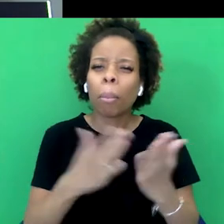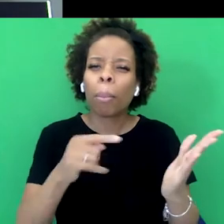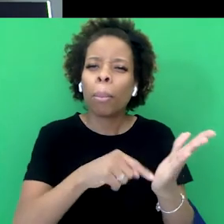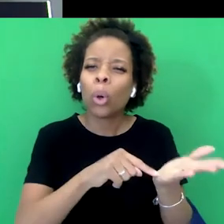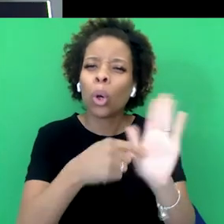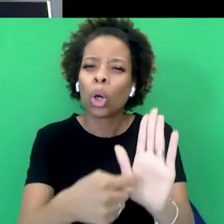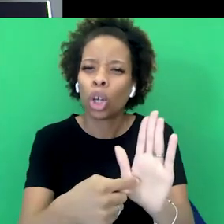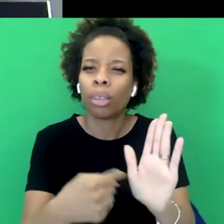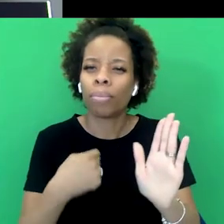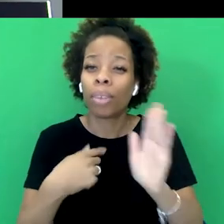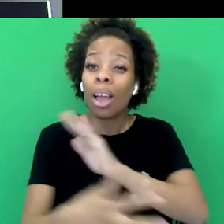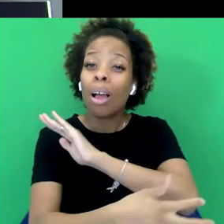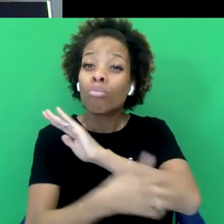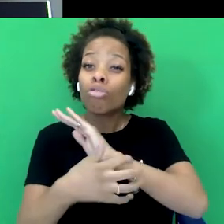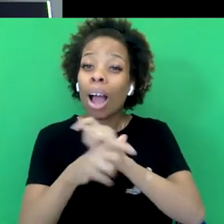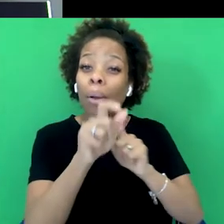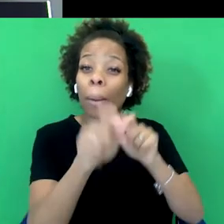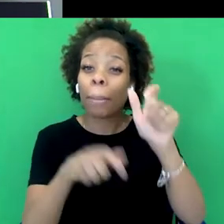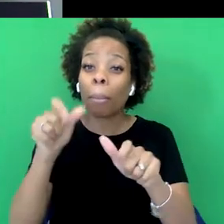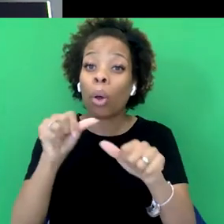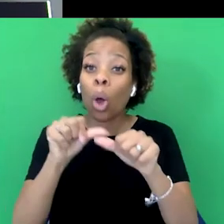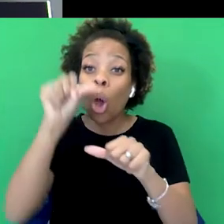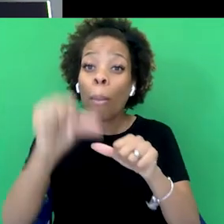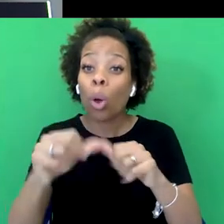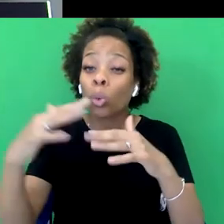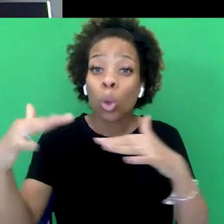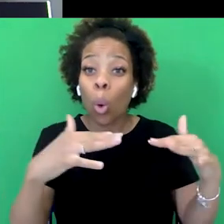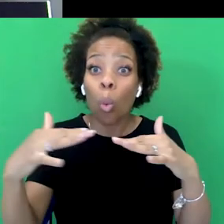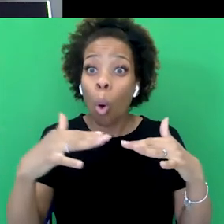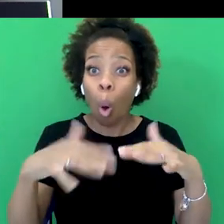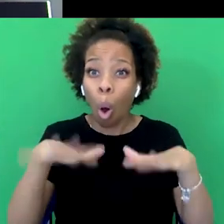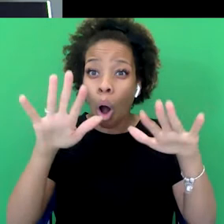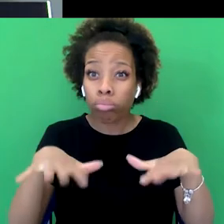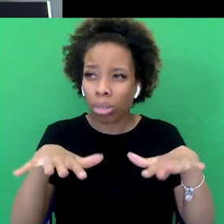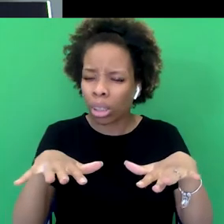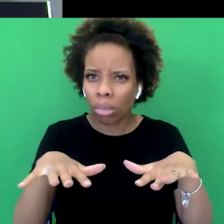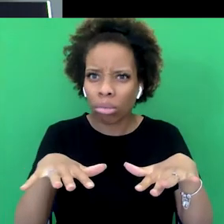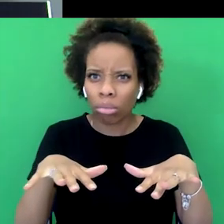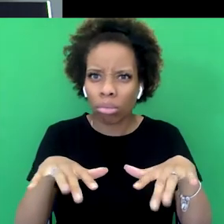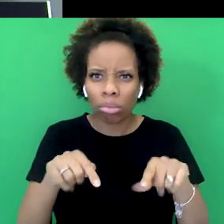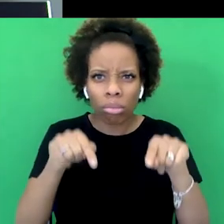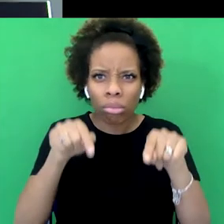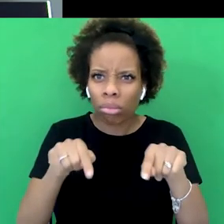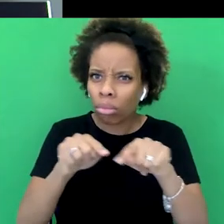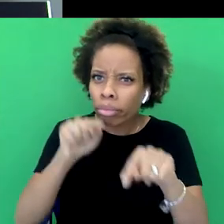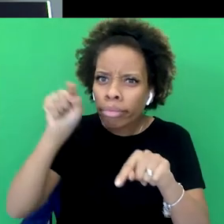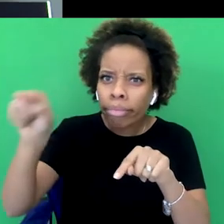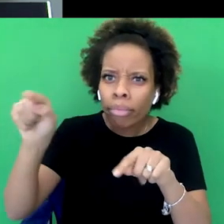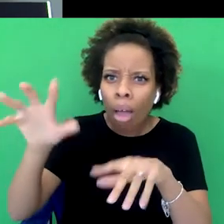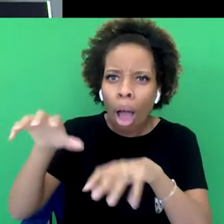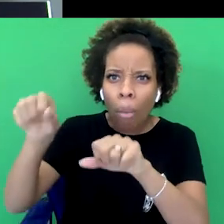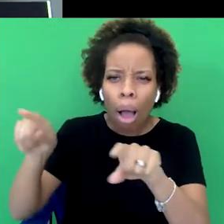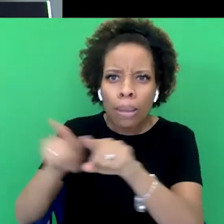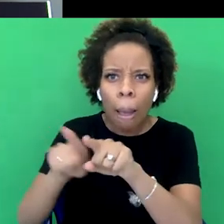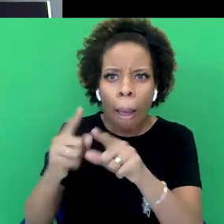brown people were dealt with in post-war Britain was precisely the way they were dealt with in empire. You know, we weren't allowed to live